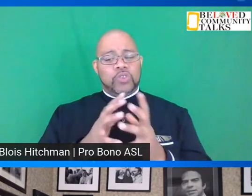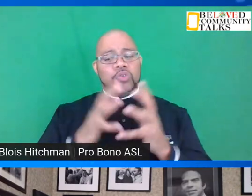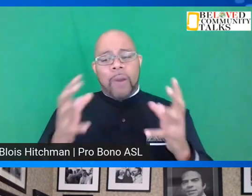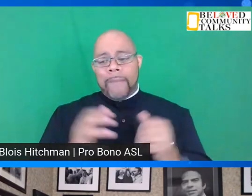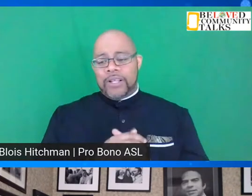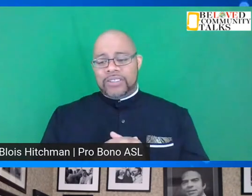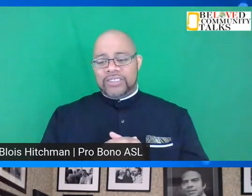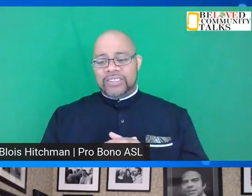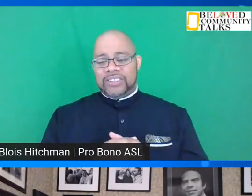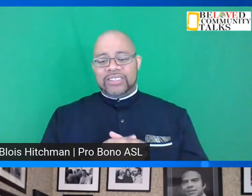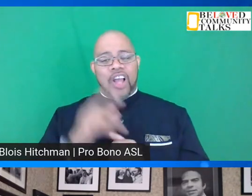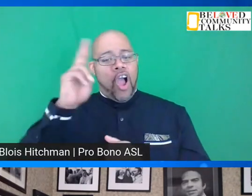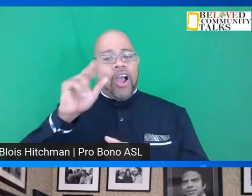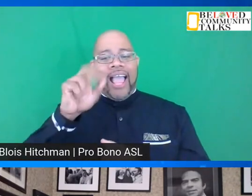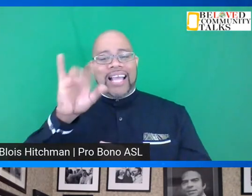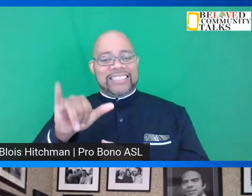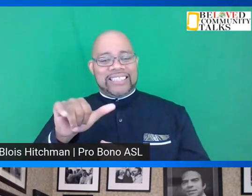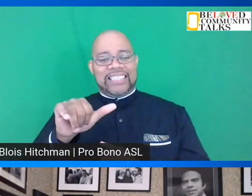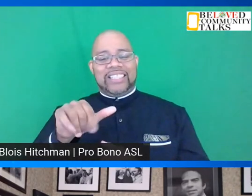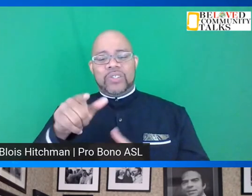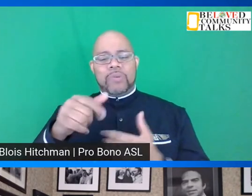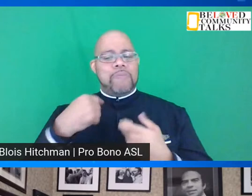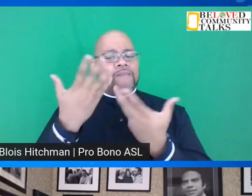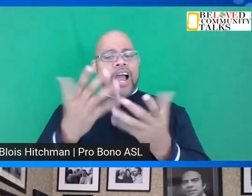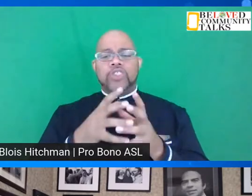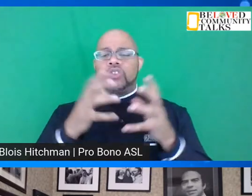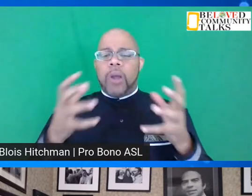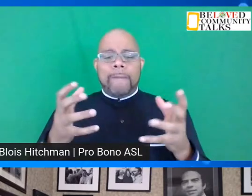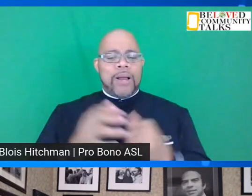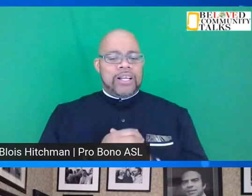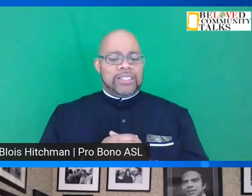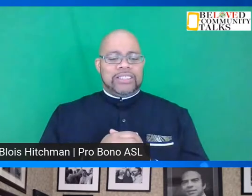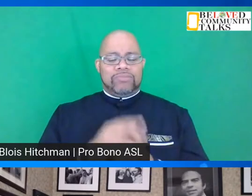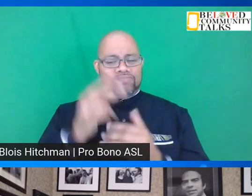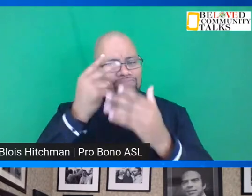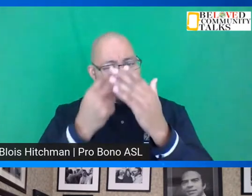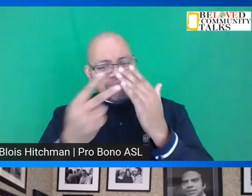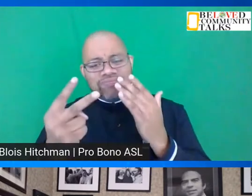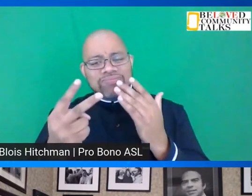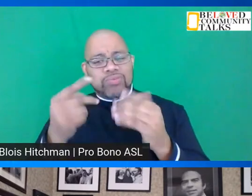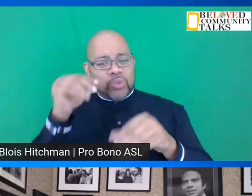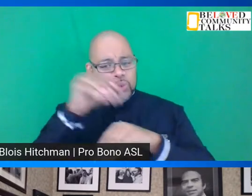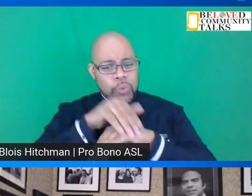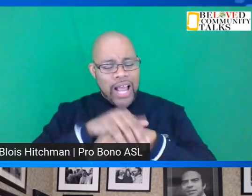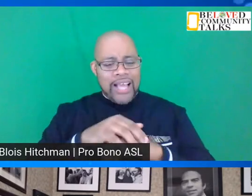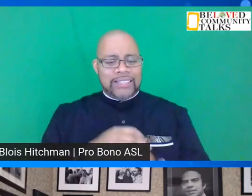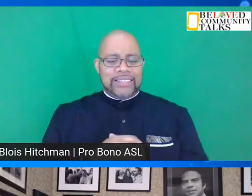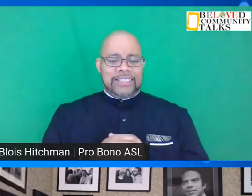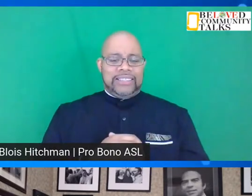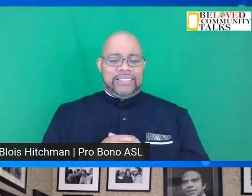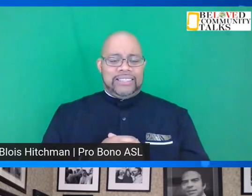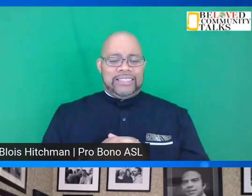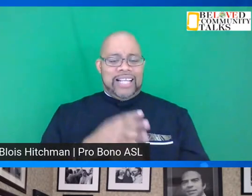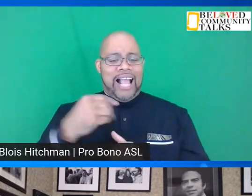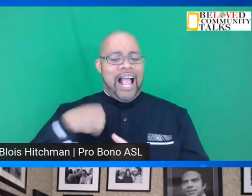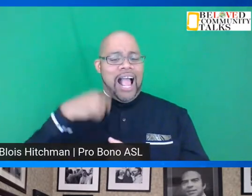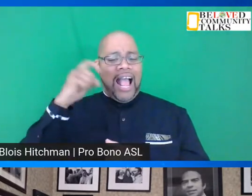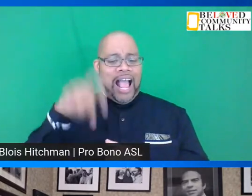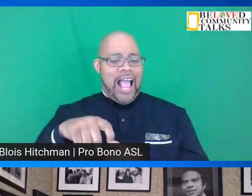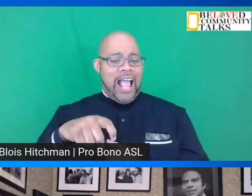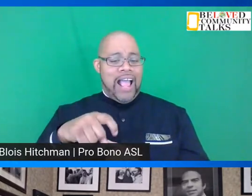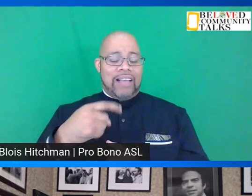Uncle Andy you provided so much poignant insight tonight and I have to